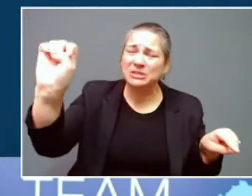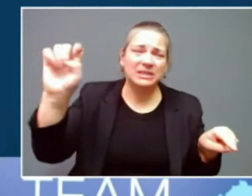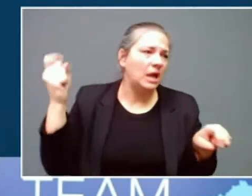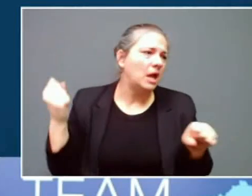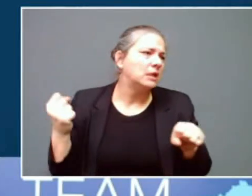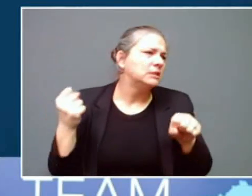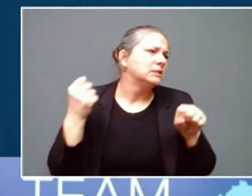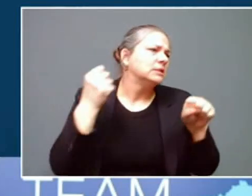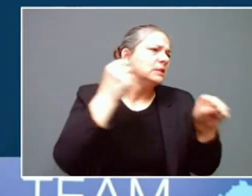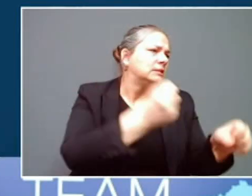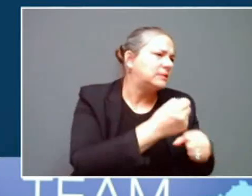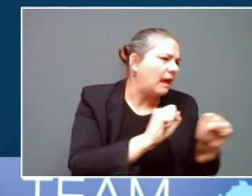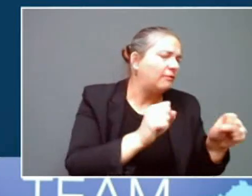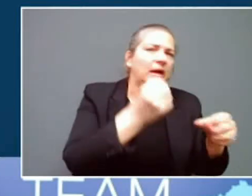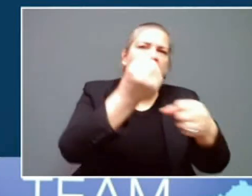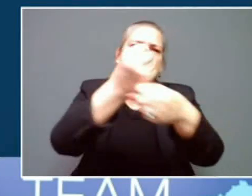event.